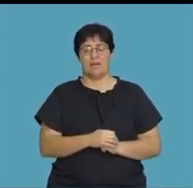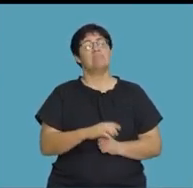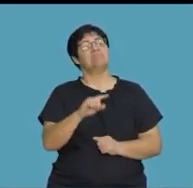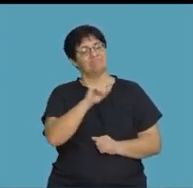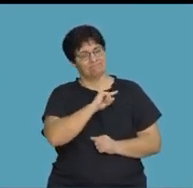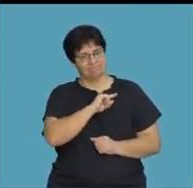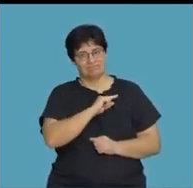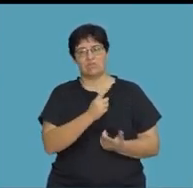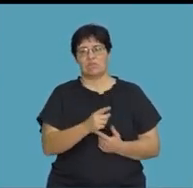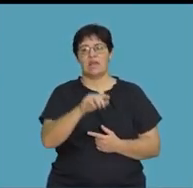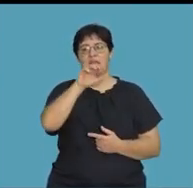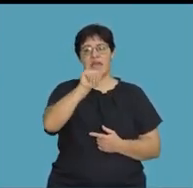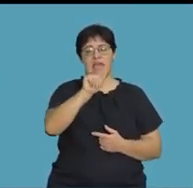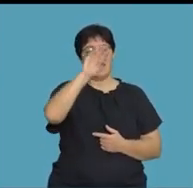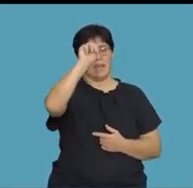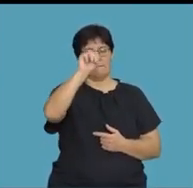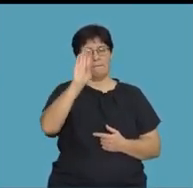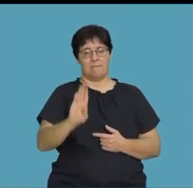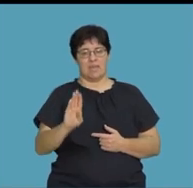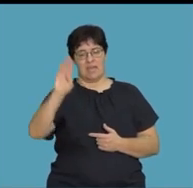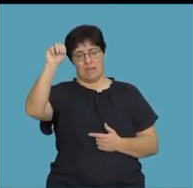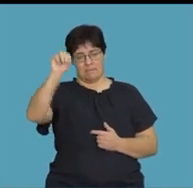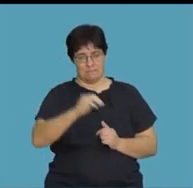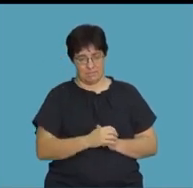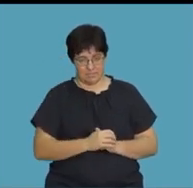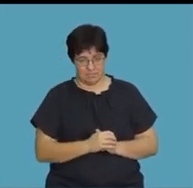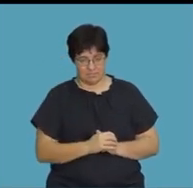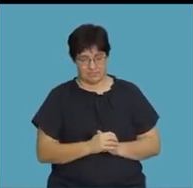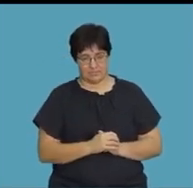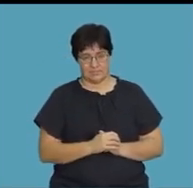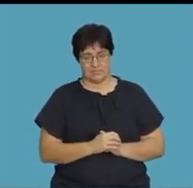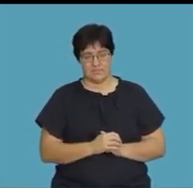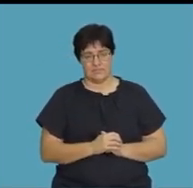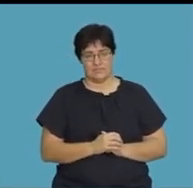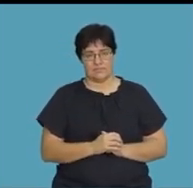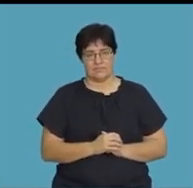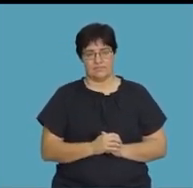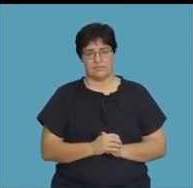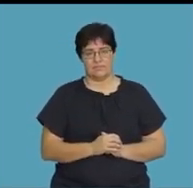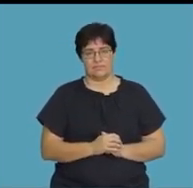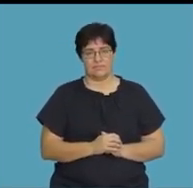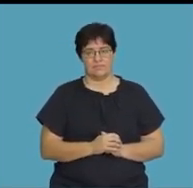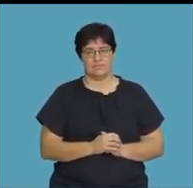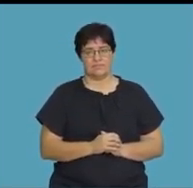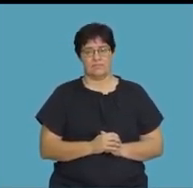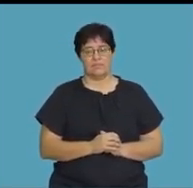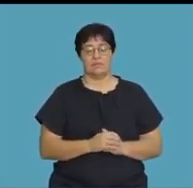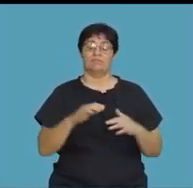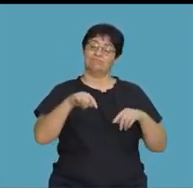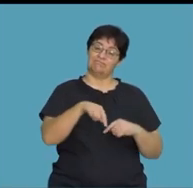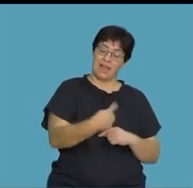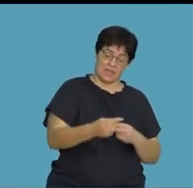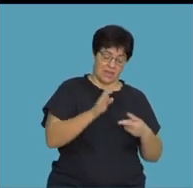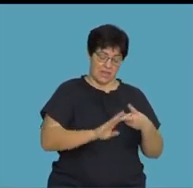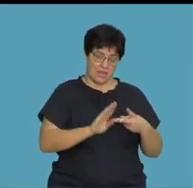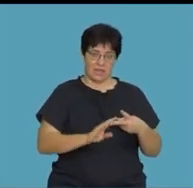therefore, it then becomes a to the exponent of m multiplied by b to the exponent of m. The